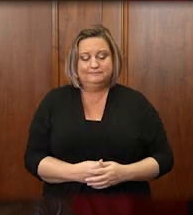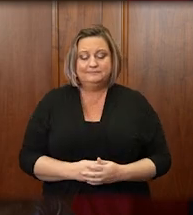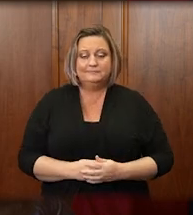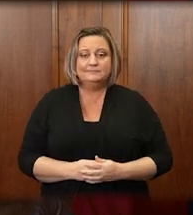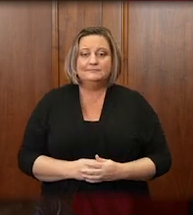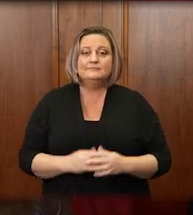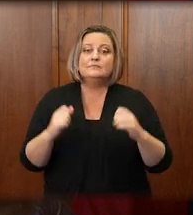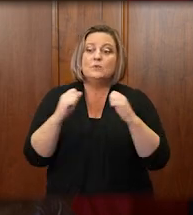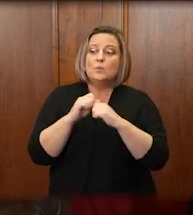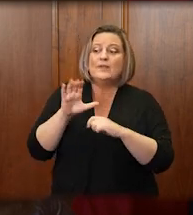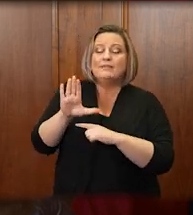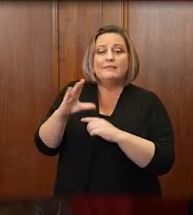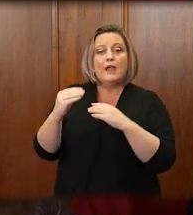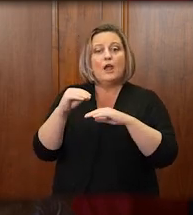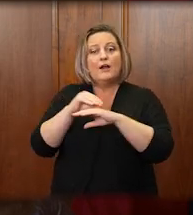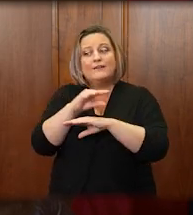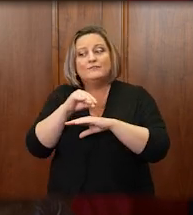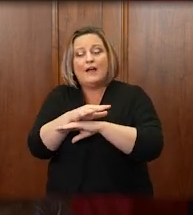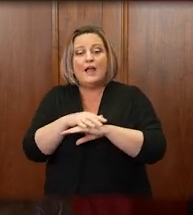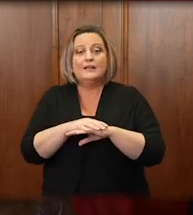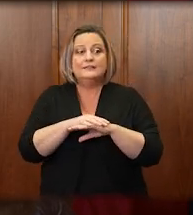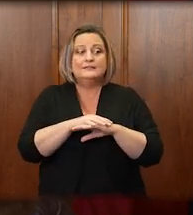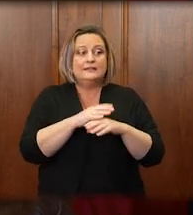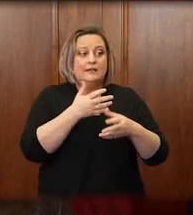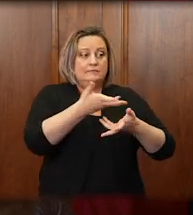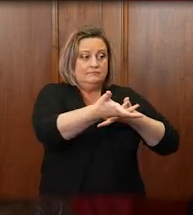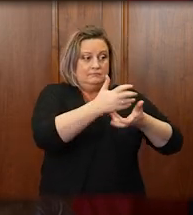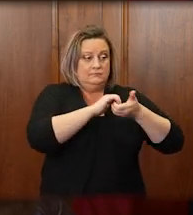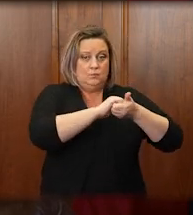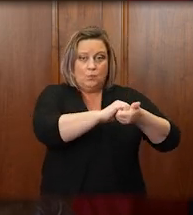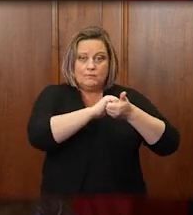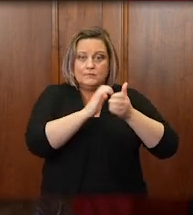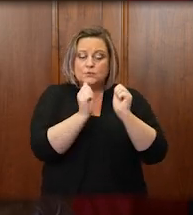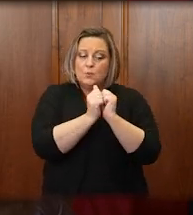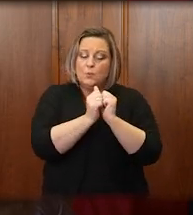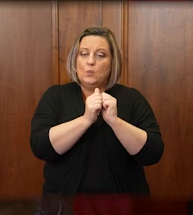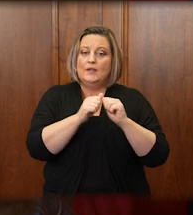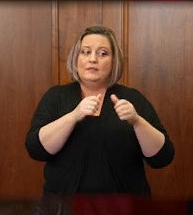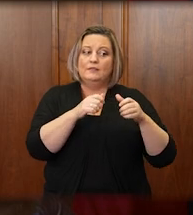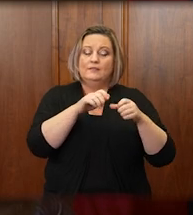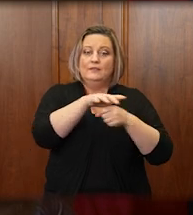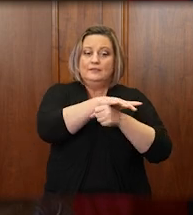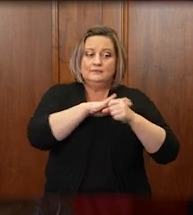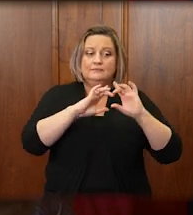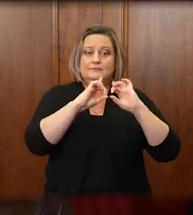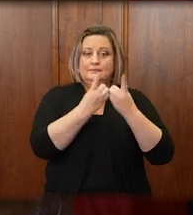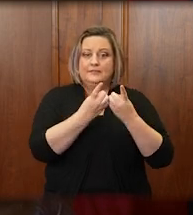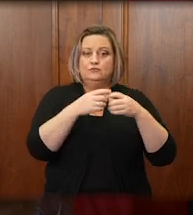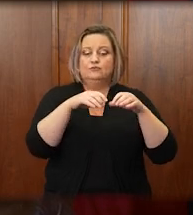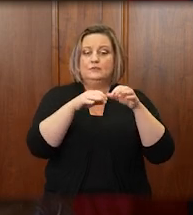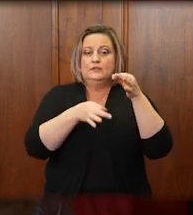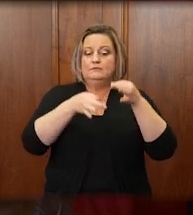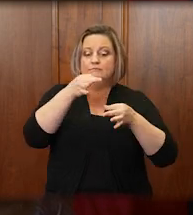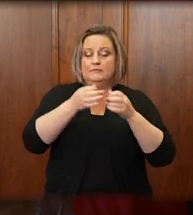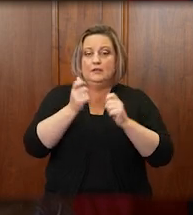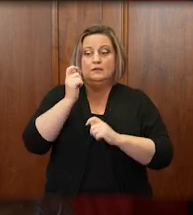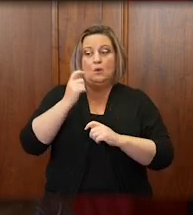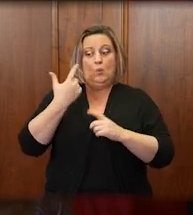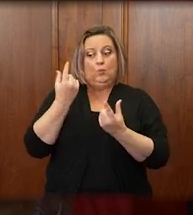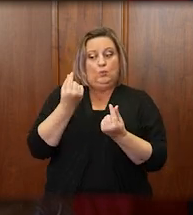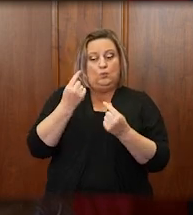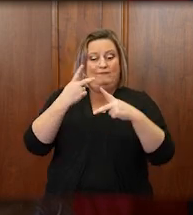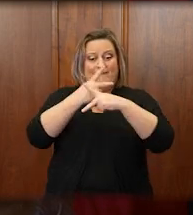With that advice and working with the circuit and district judges, we all figured out as best we could what needed to be done to protect judges,